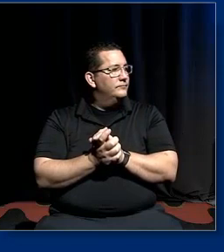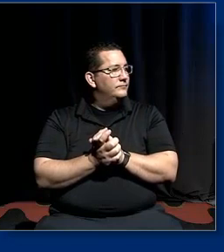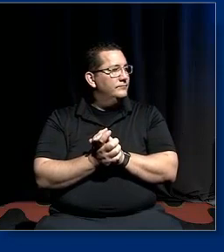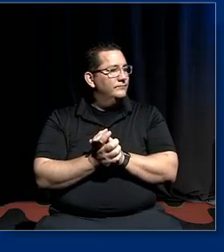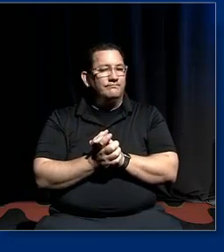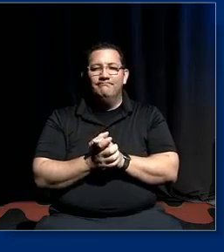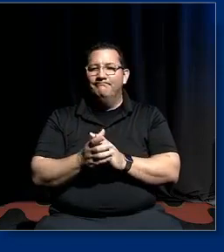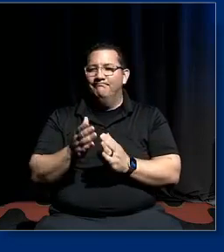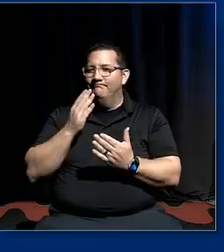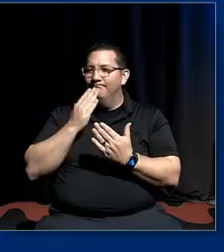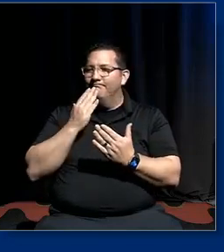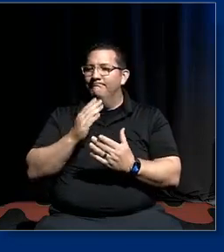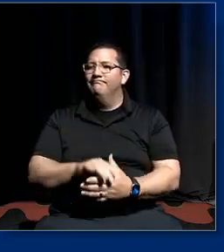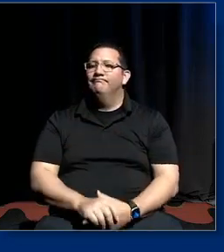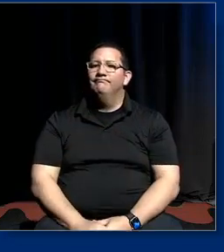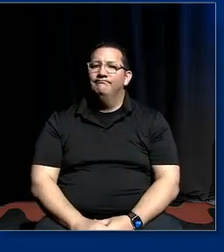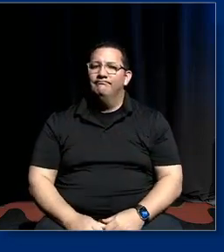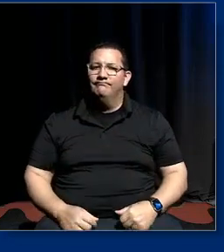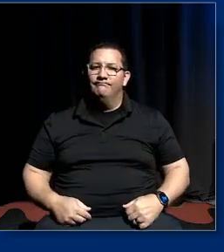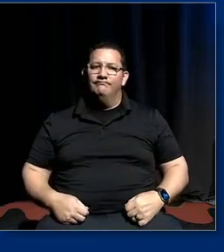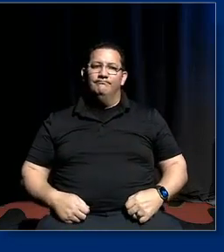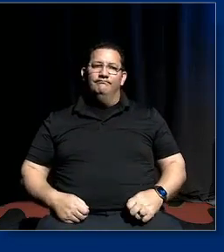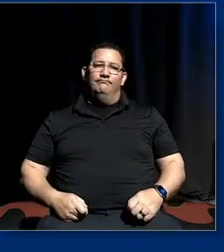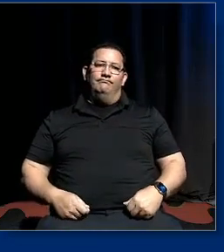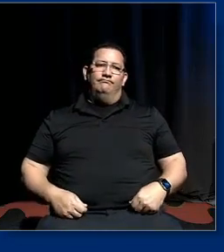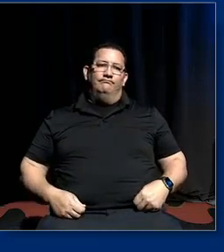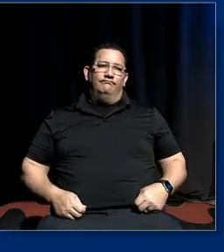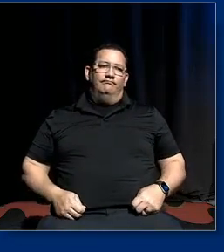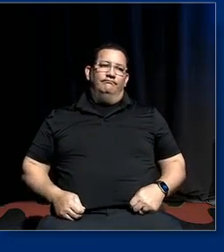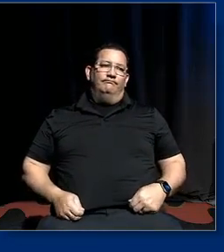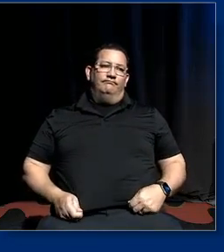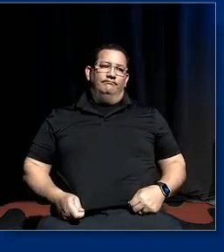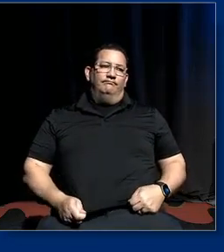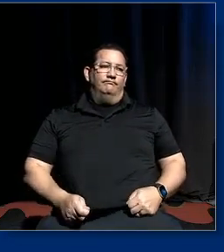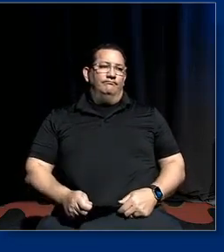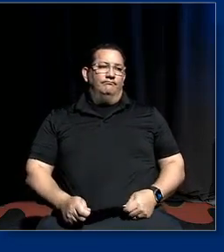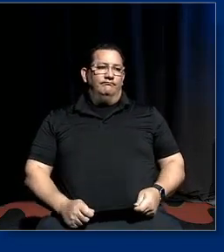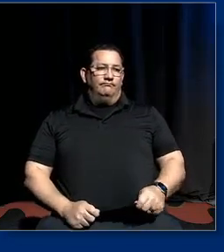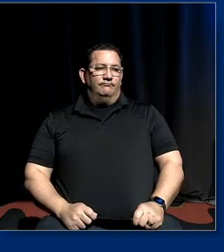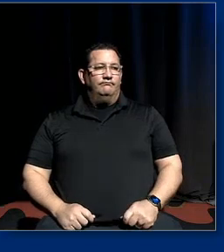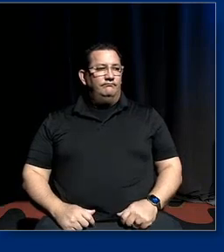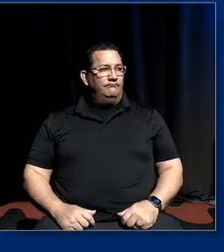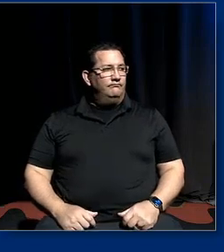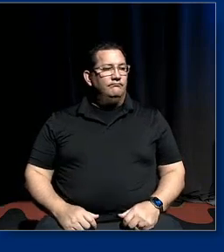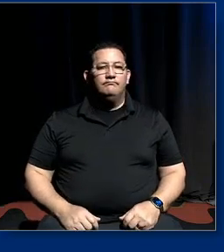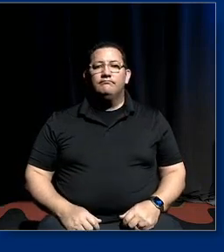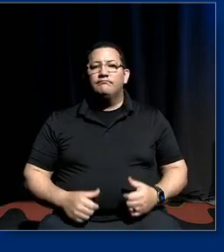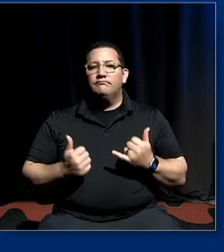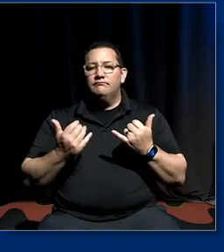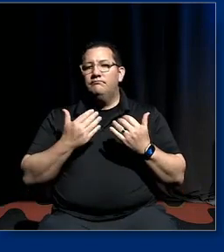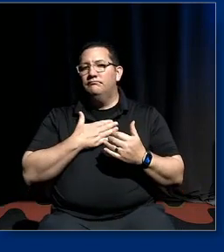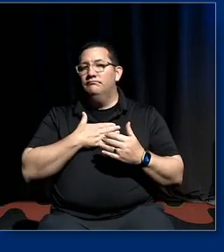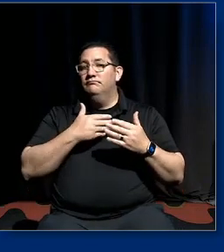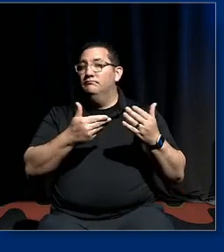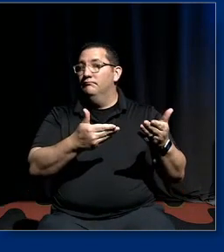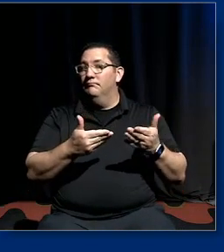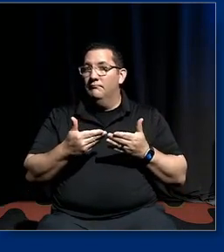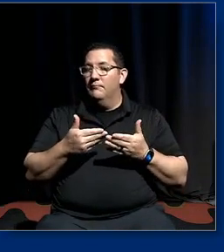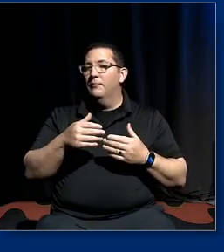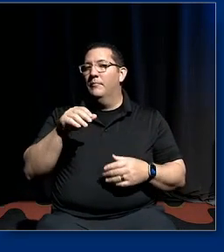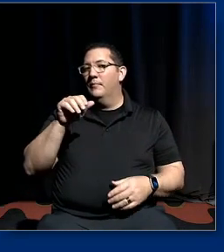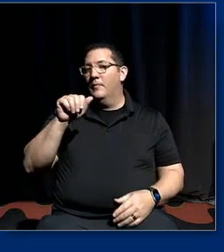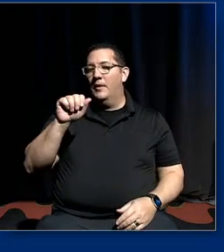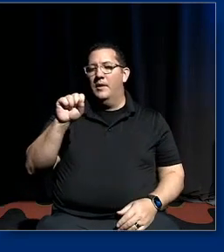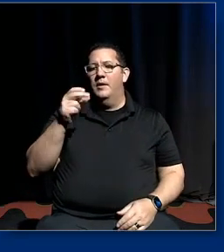please welcome to the stage ash